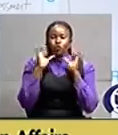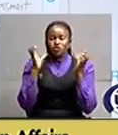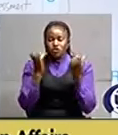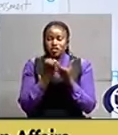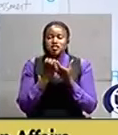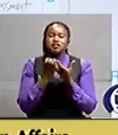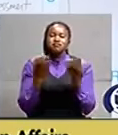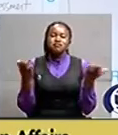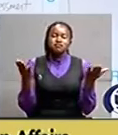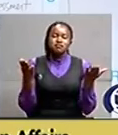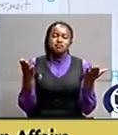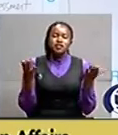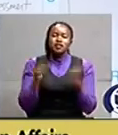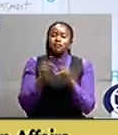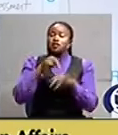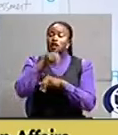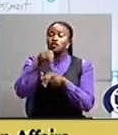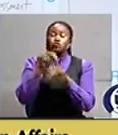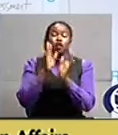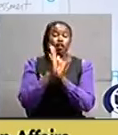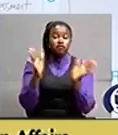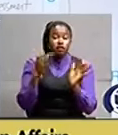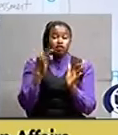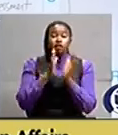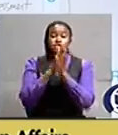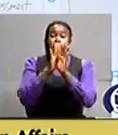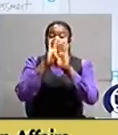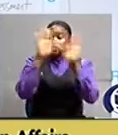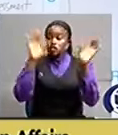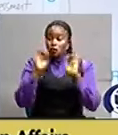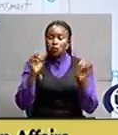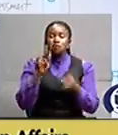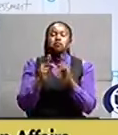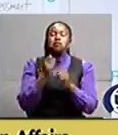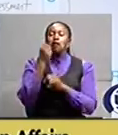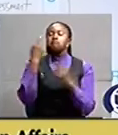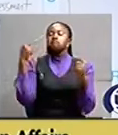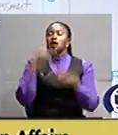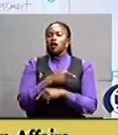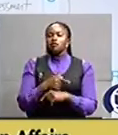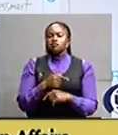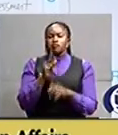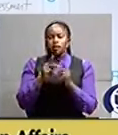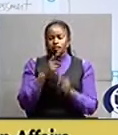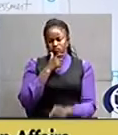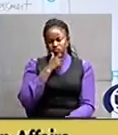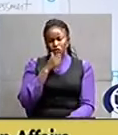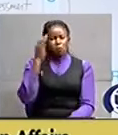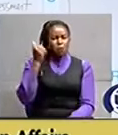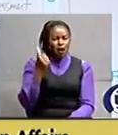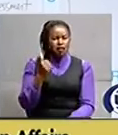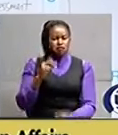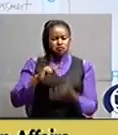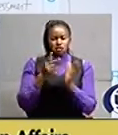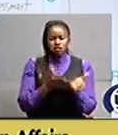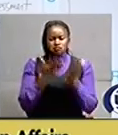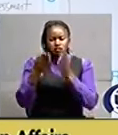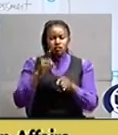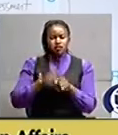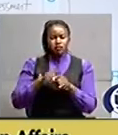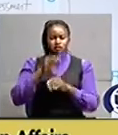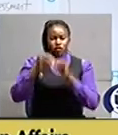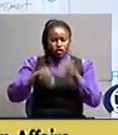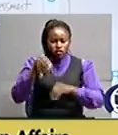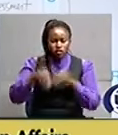at large, then you are getting it wrong. People will misunderstand it. Why is it coming at this time of election yearling? But if the message is very